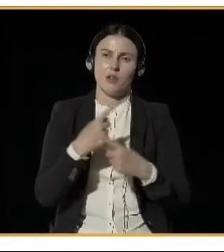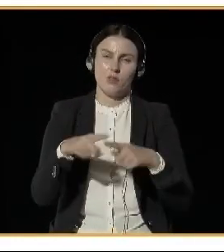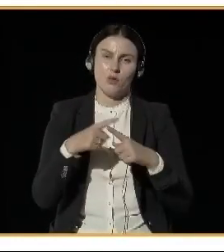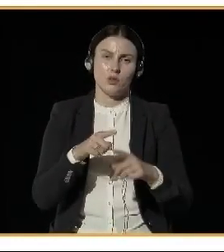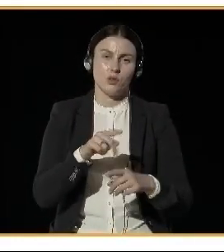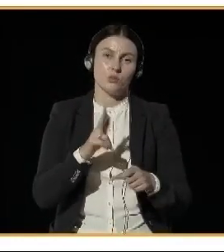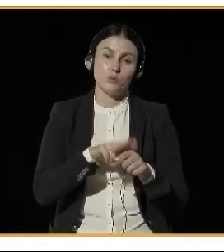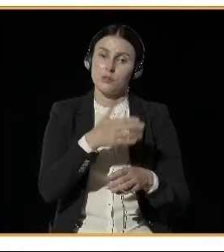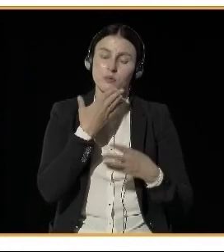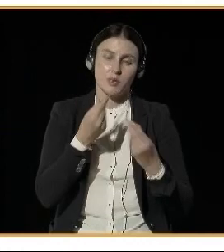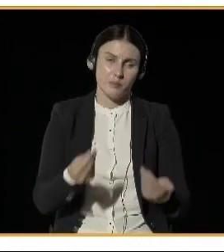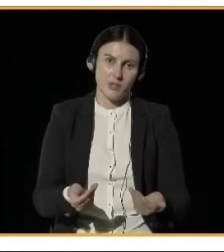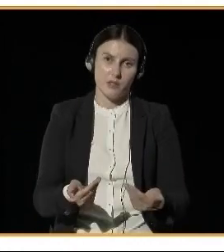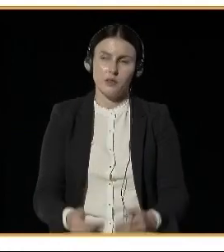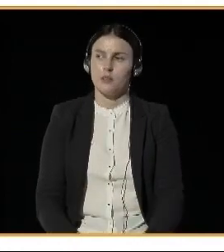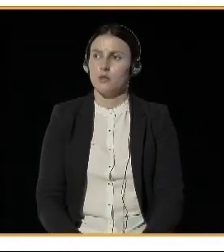Is it the answer for your question?